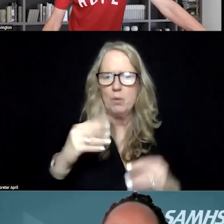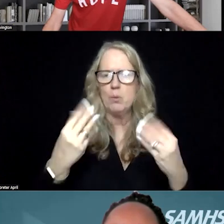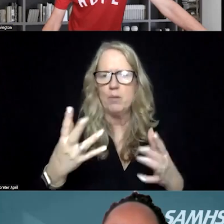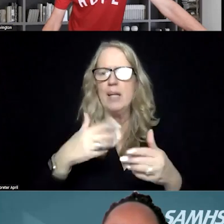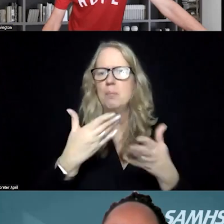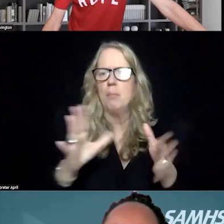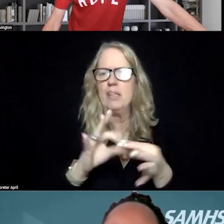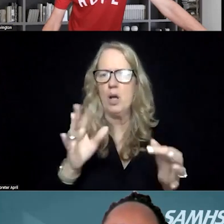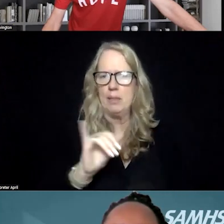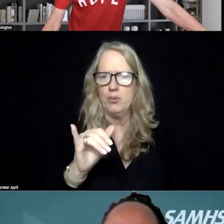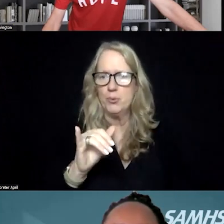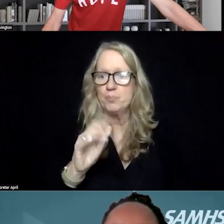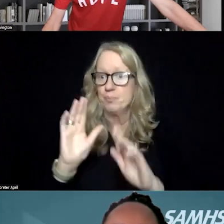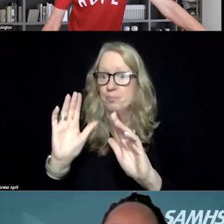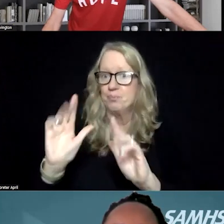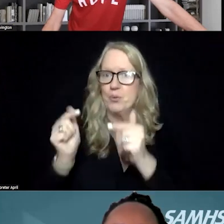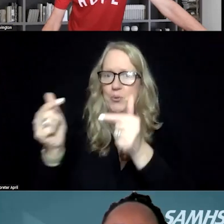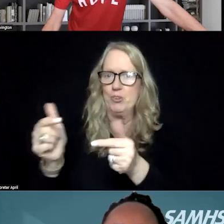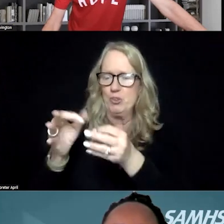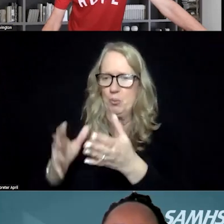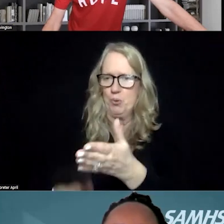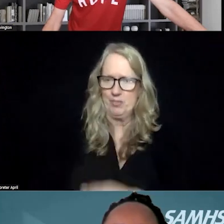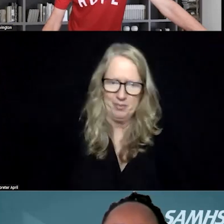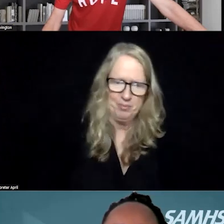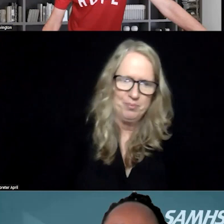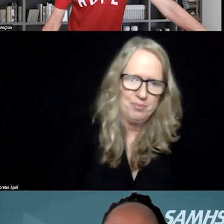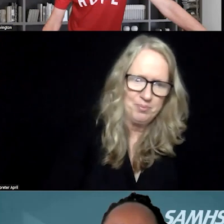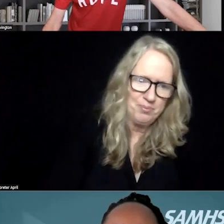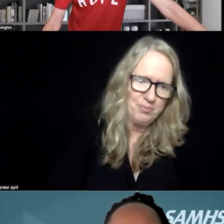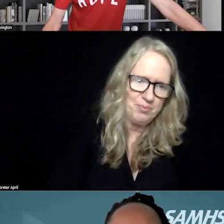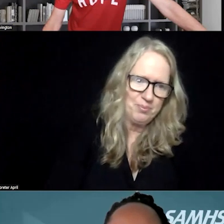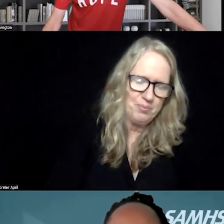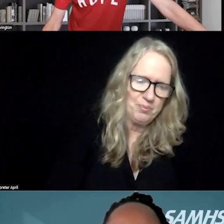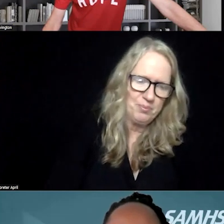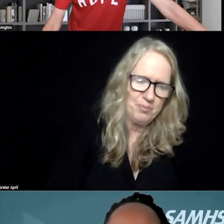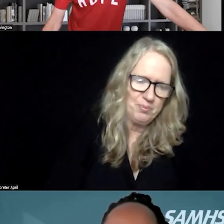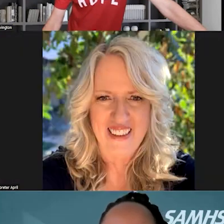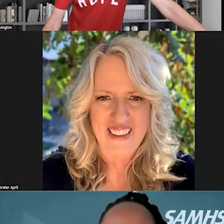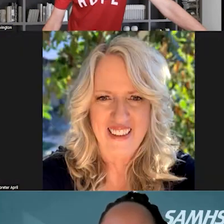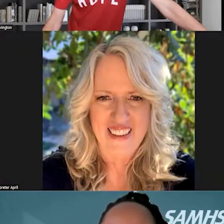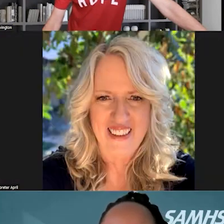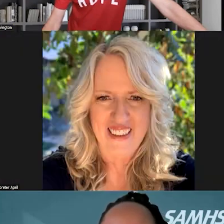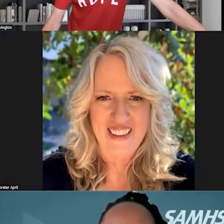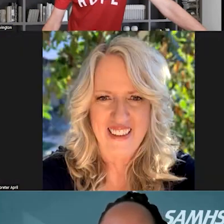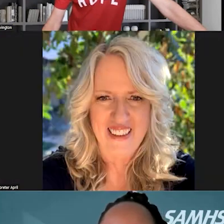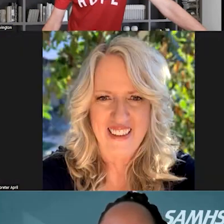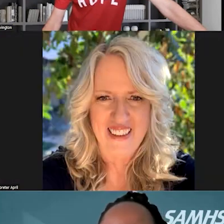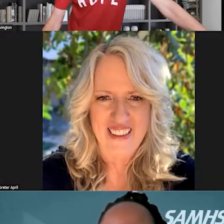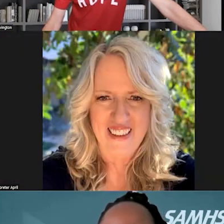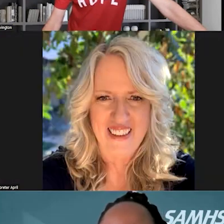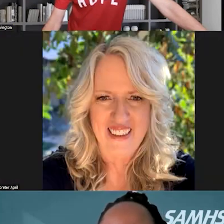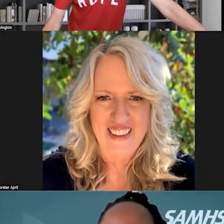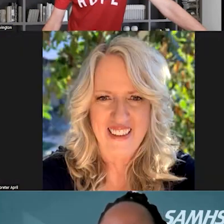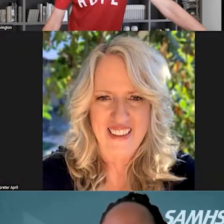comment as well. So, um, that is the first thing. The second thing, um, is that just related